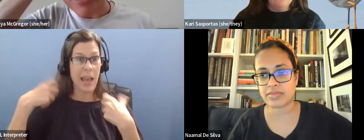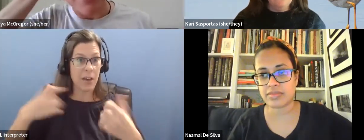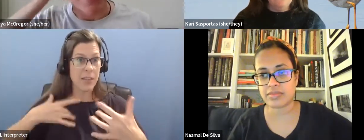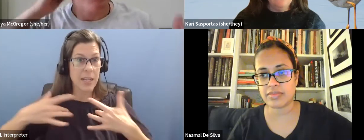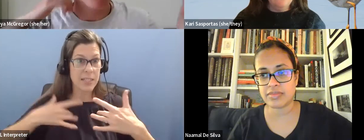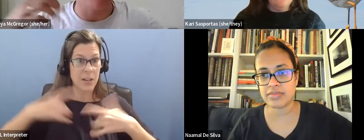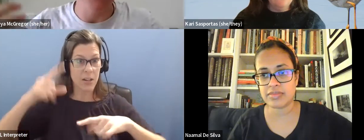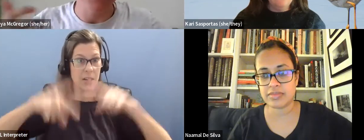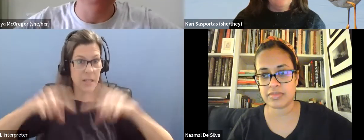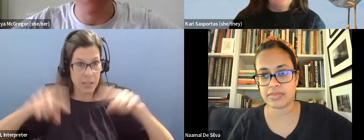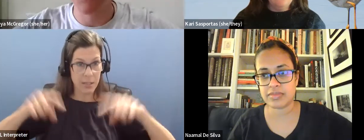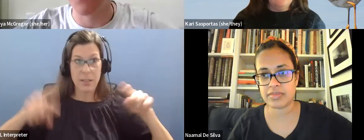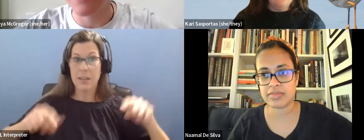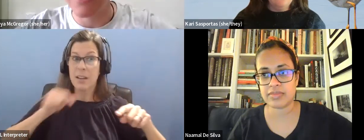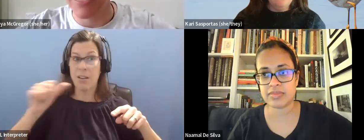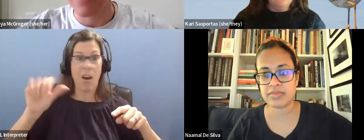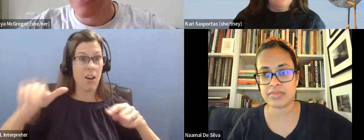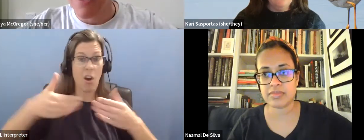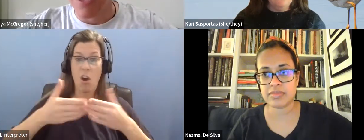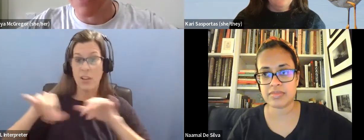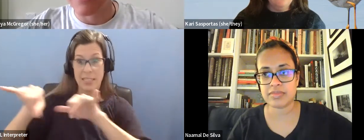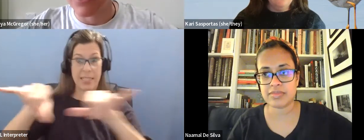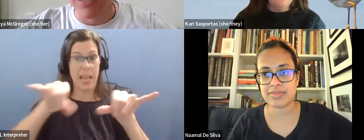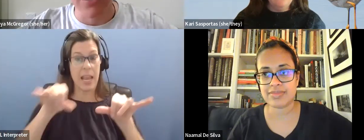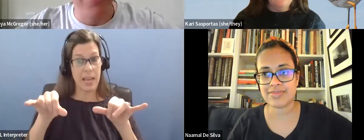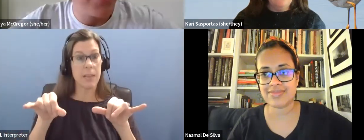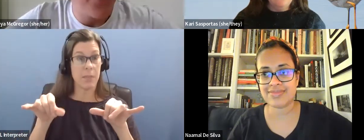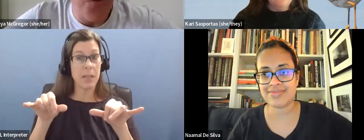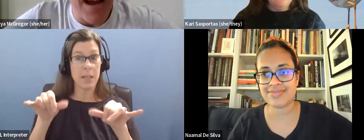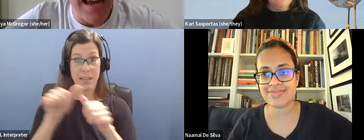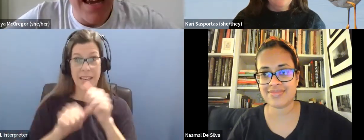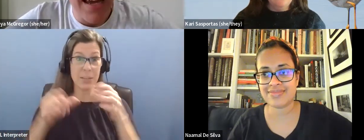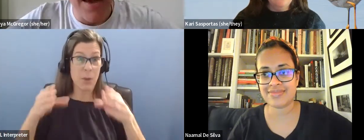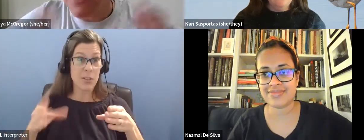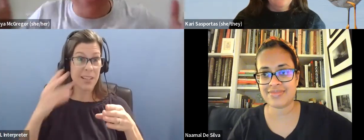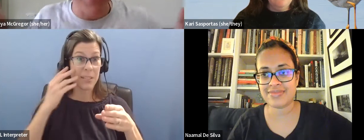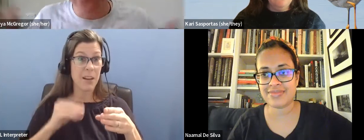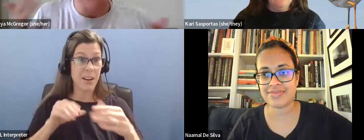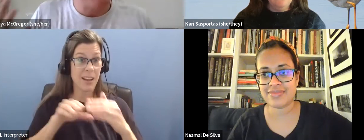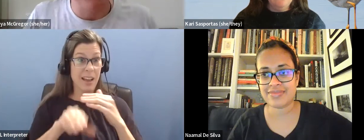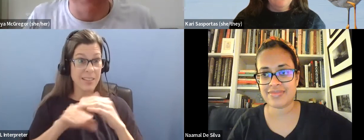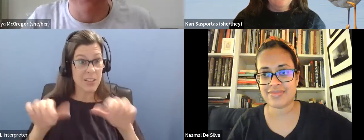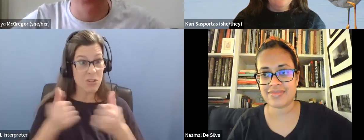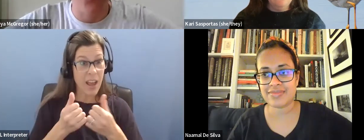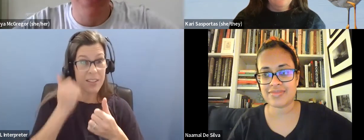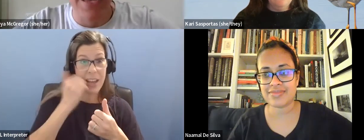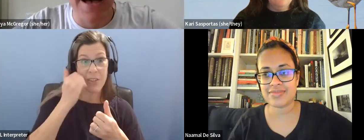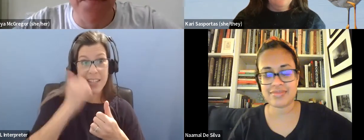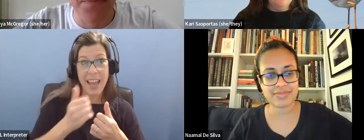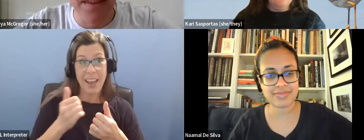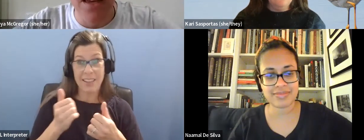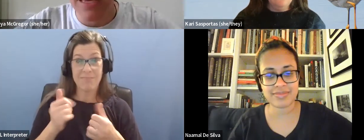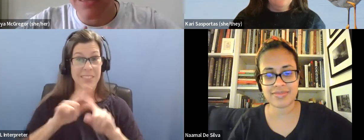diagnosis. And every person may experience their access challenges in a different way every day or within a day. So,